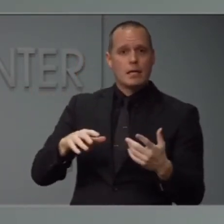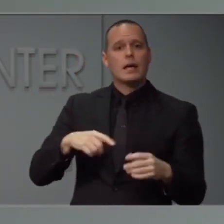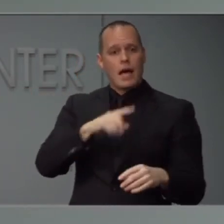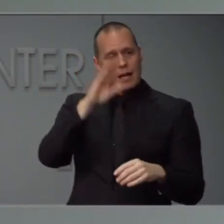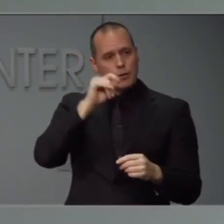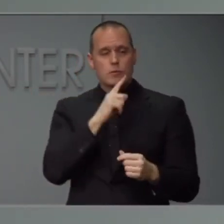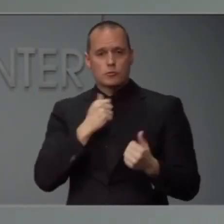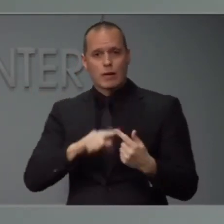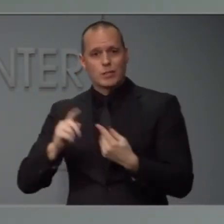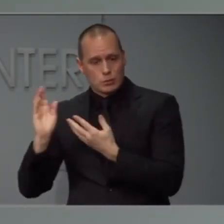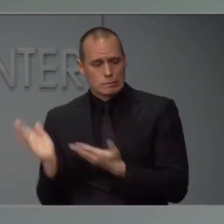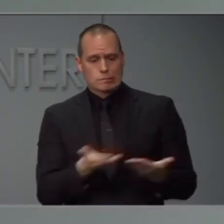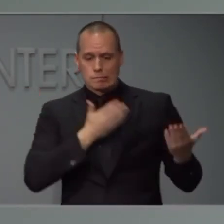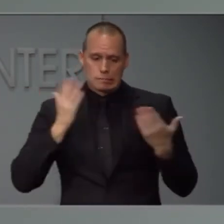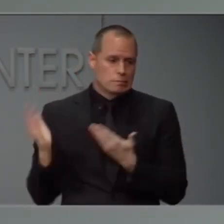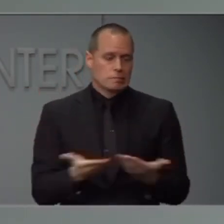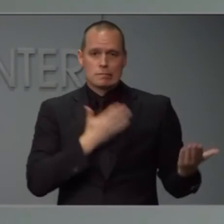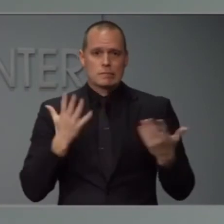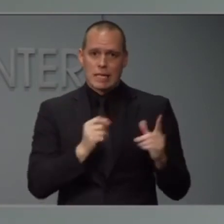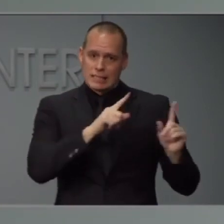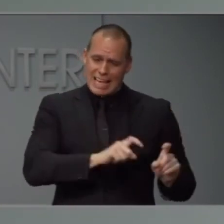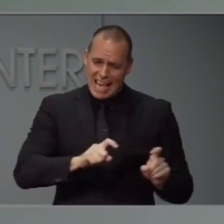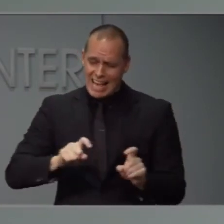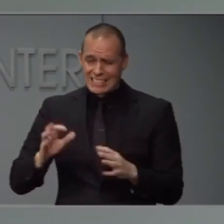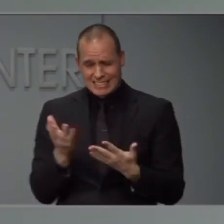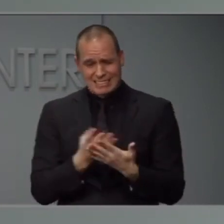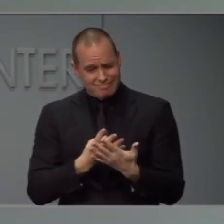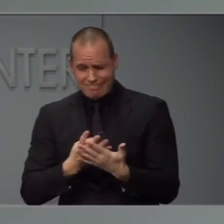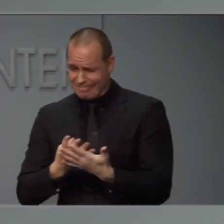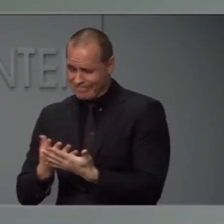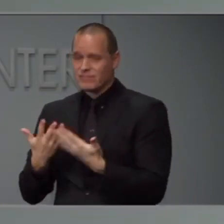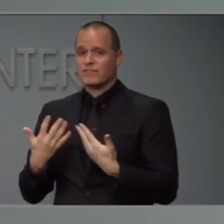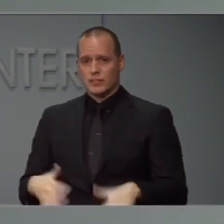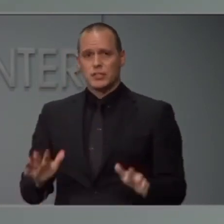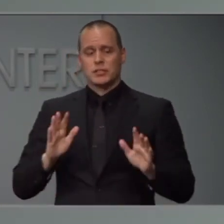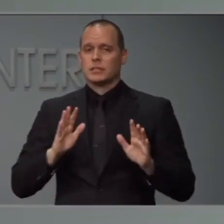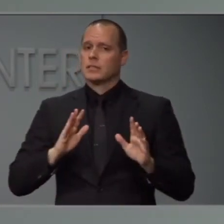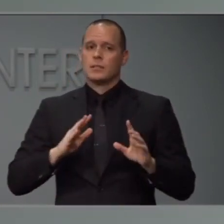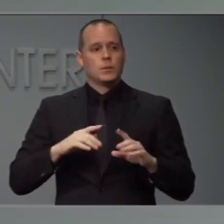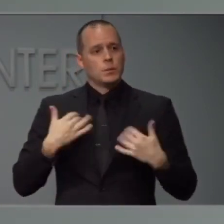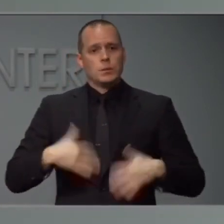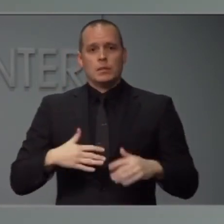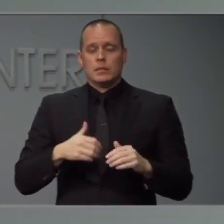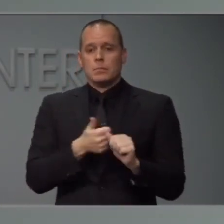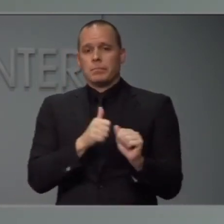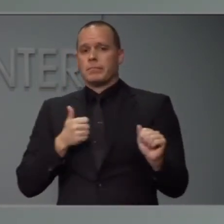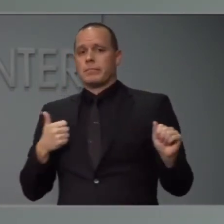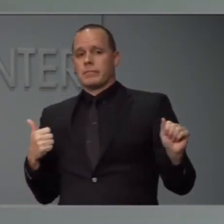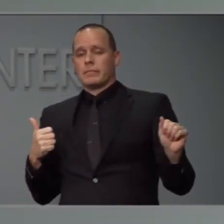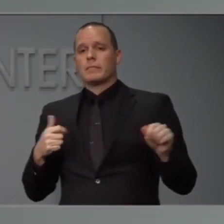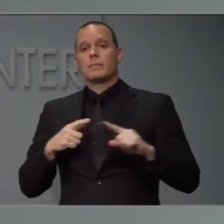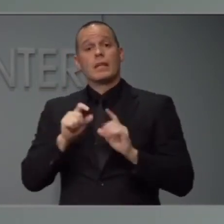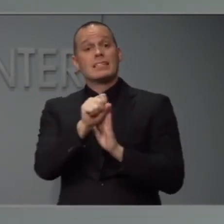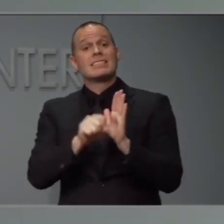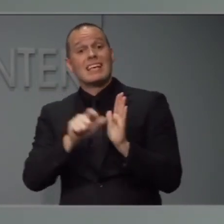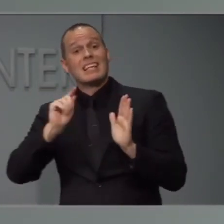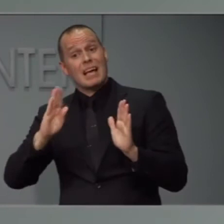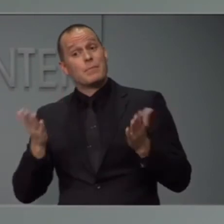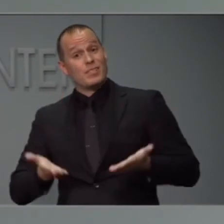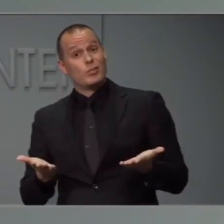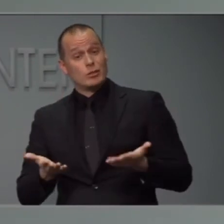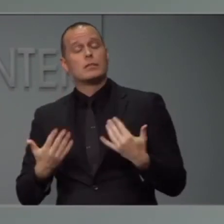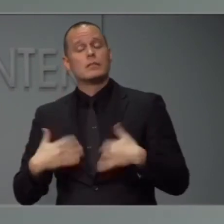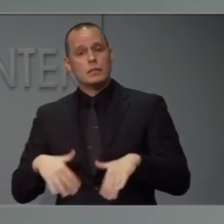capacity. There is no backlog at the state lab, but again, we're trying to use our state lab to focus testing